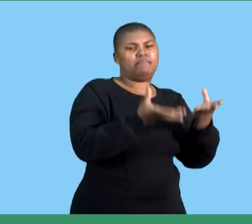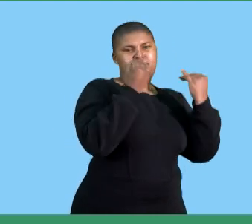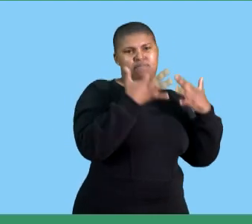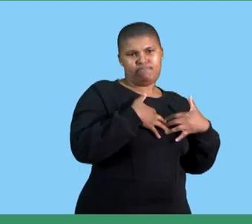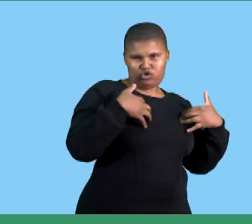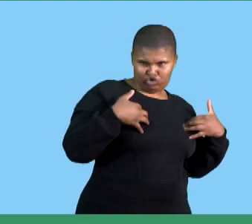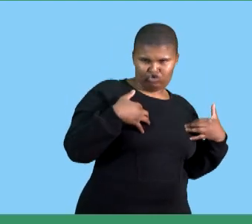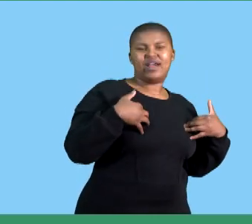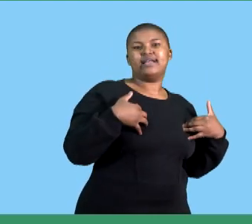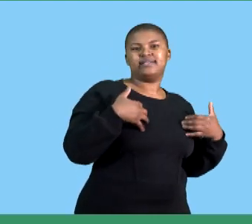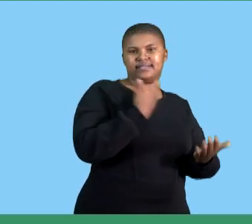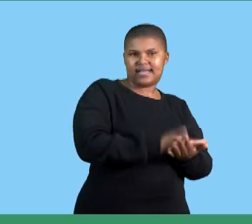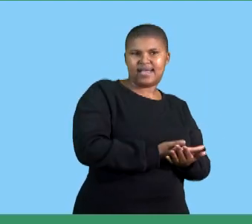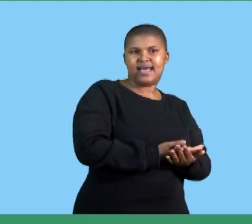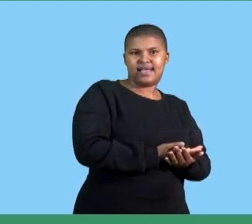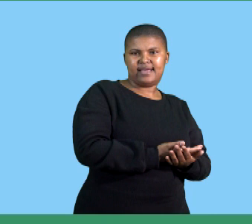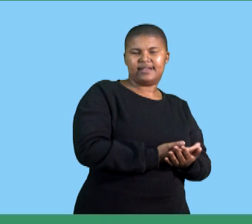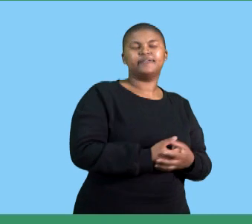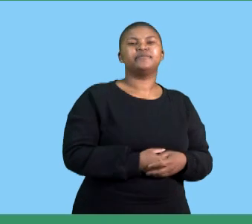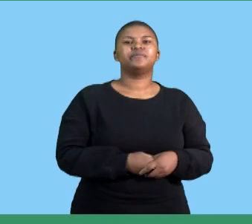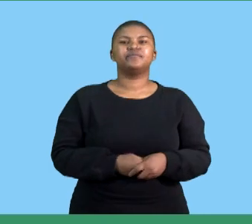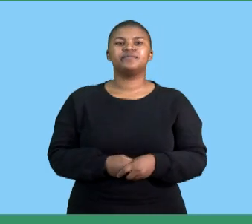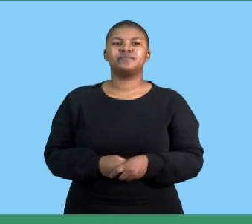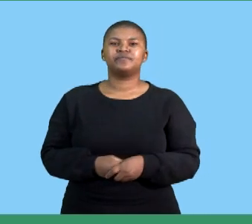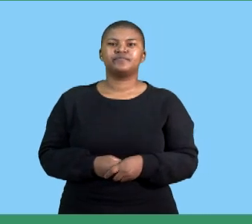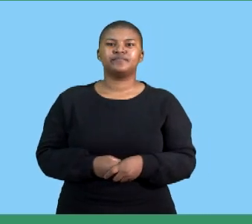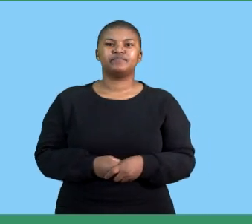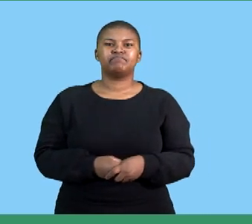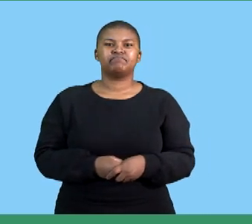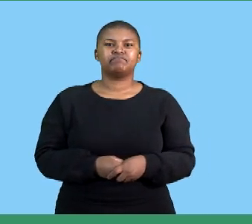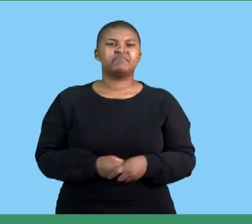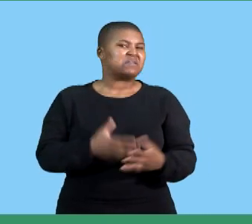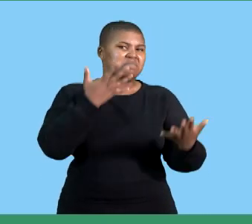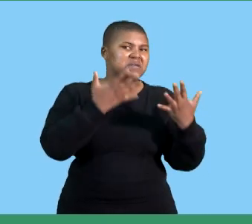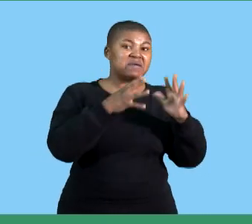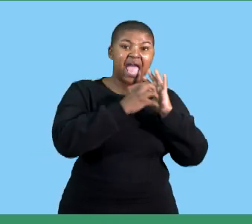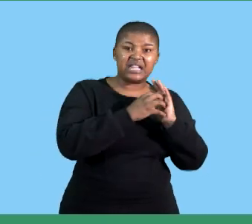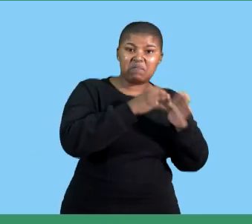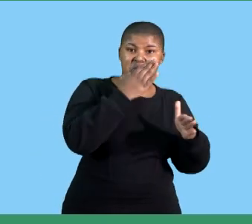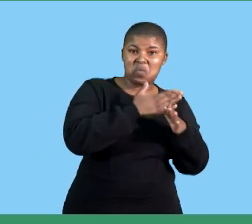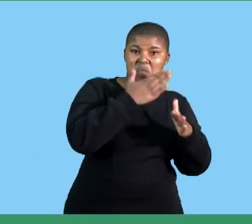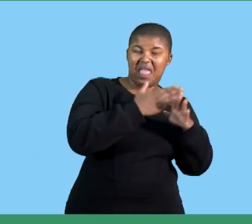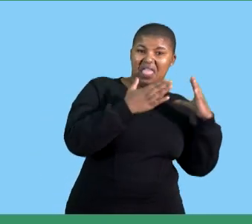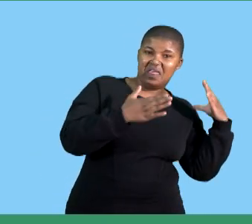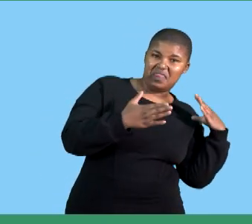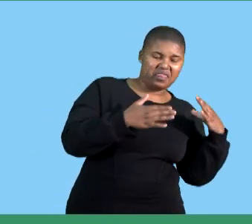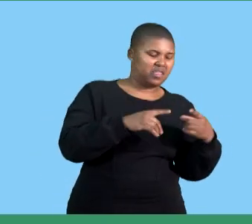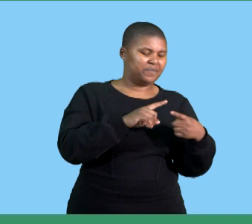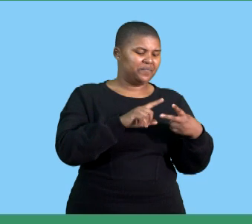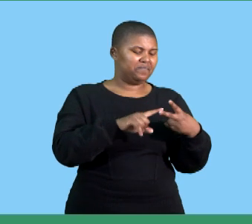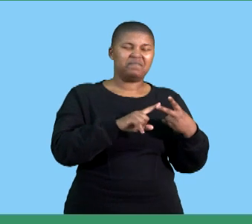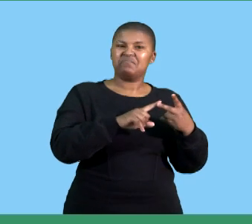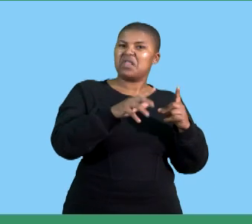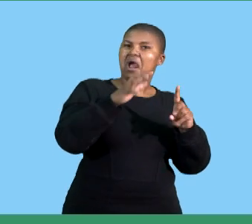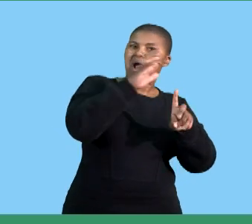which is caused by the demanding pressures such as heavy workload for instance or harassment in the